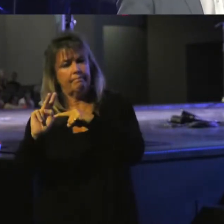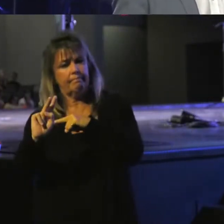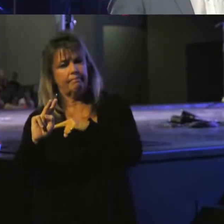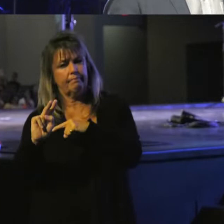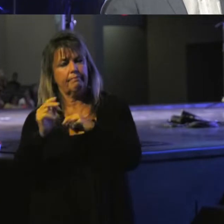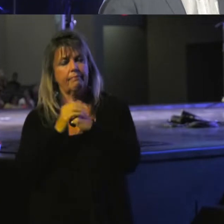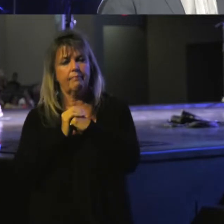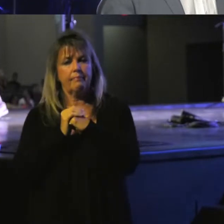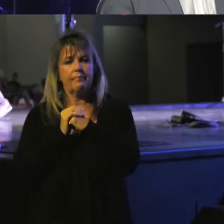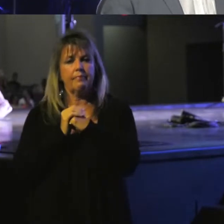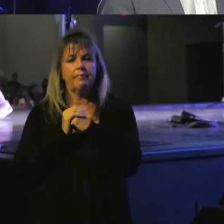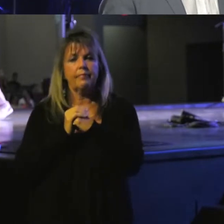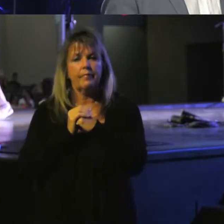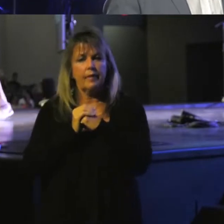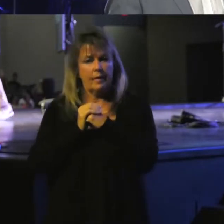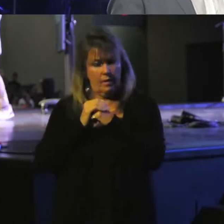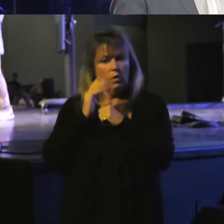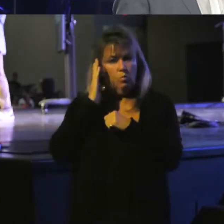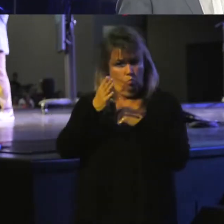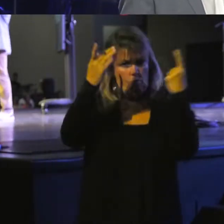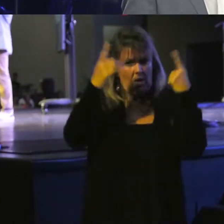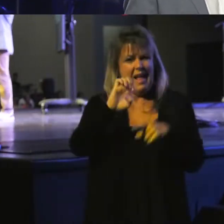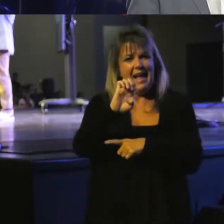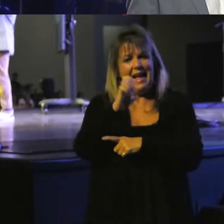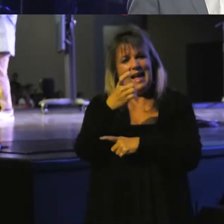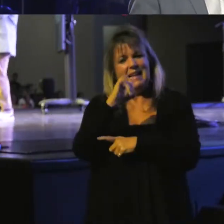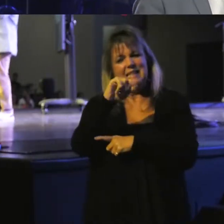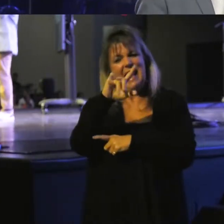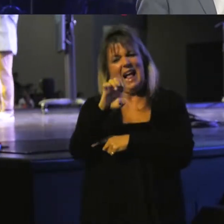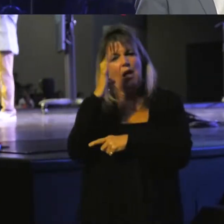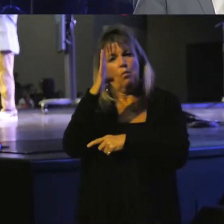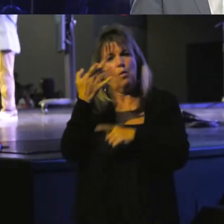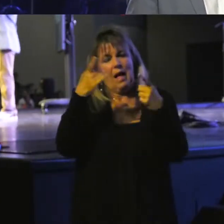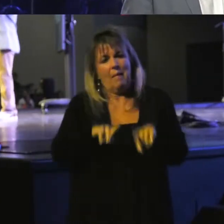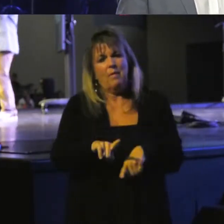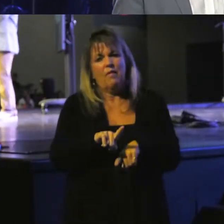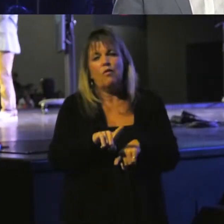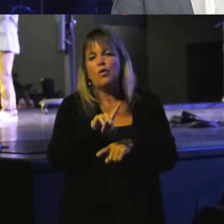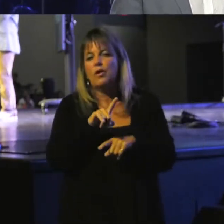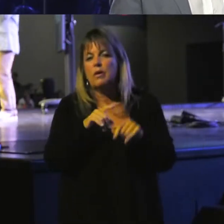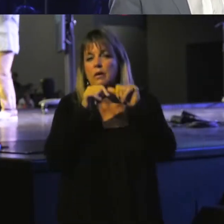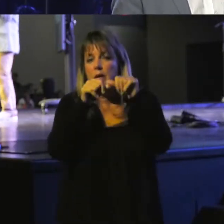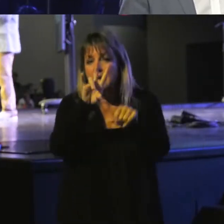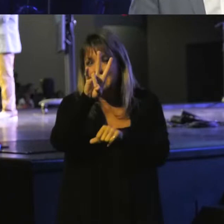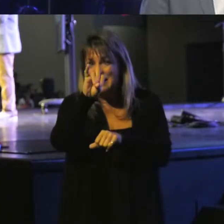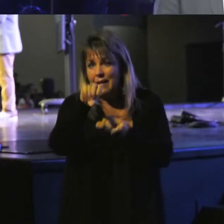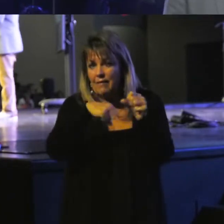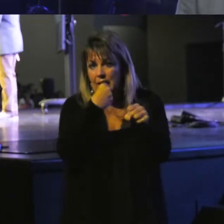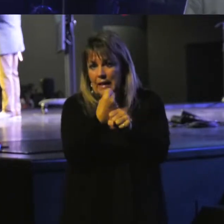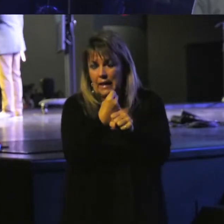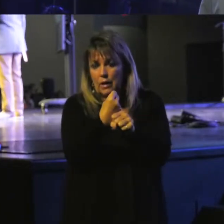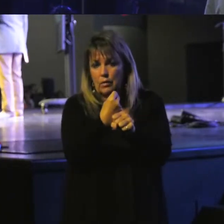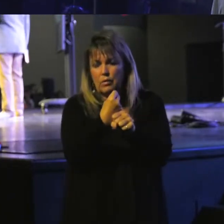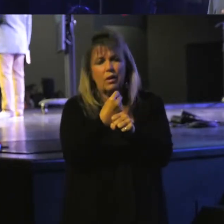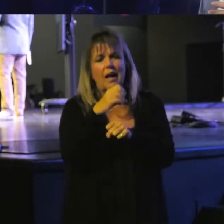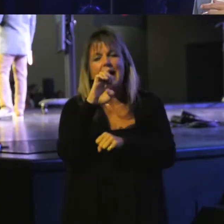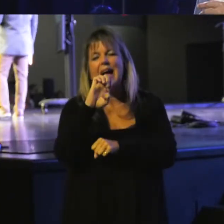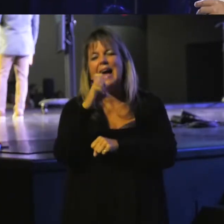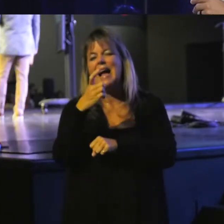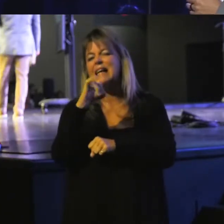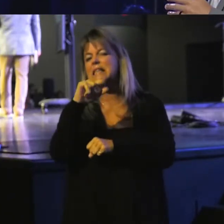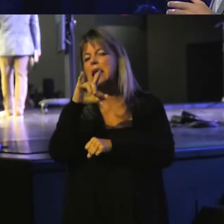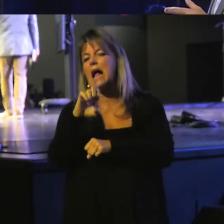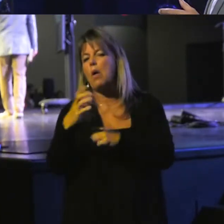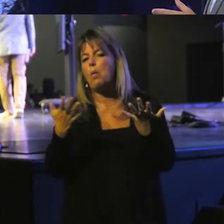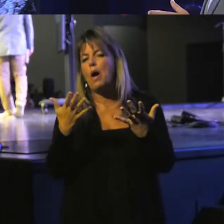that the exile will take place for 70 years. Now, what exile? And